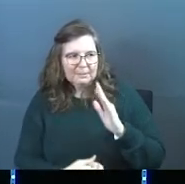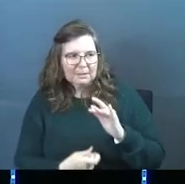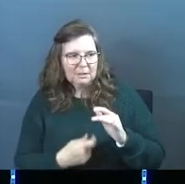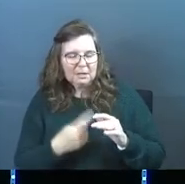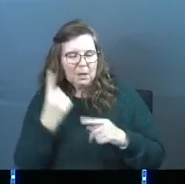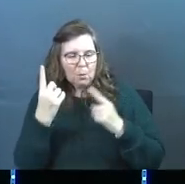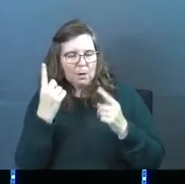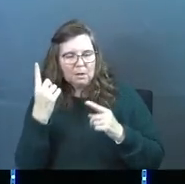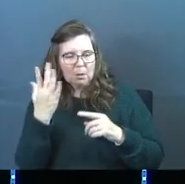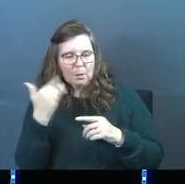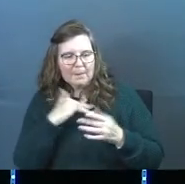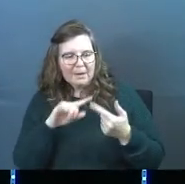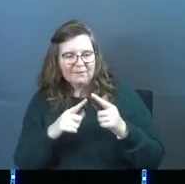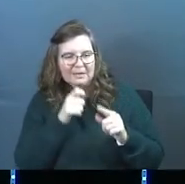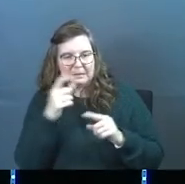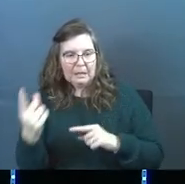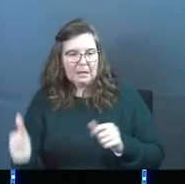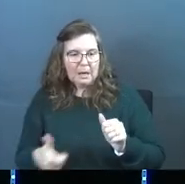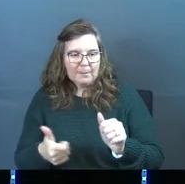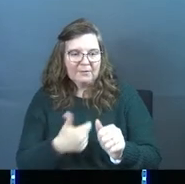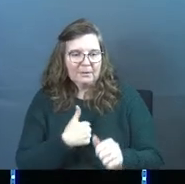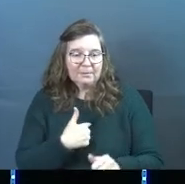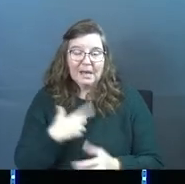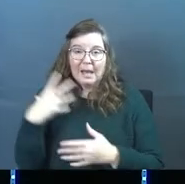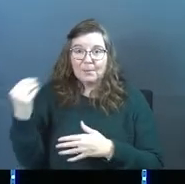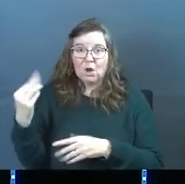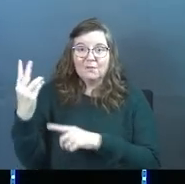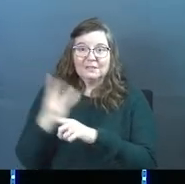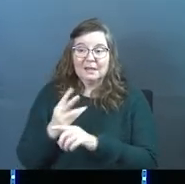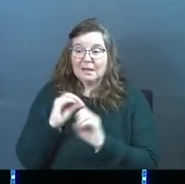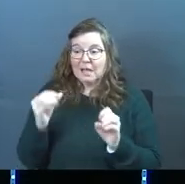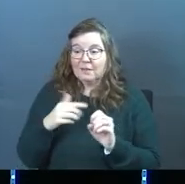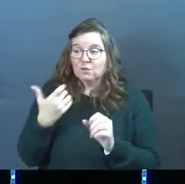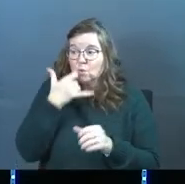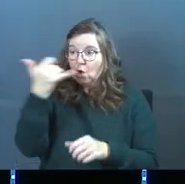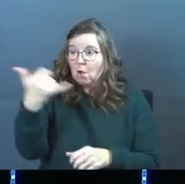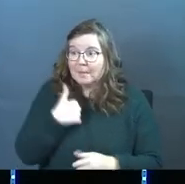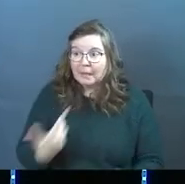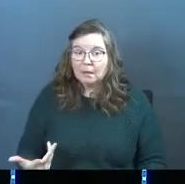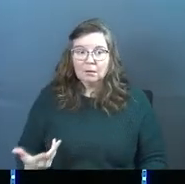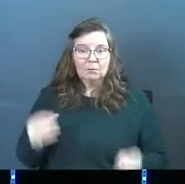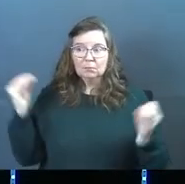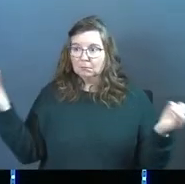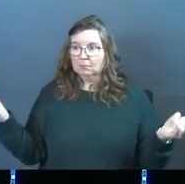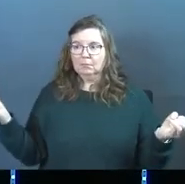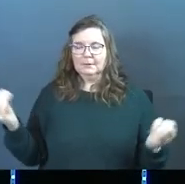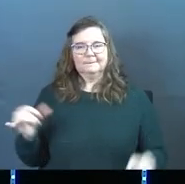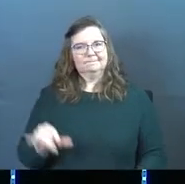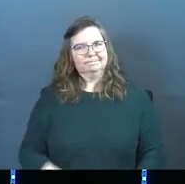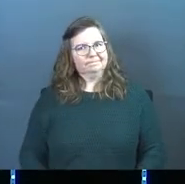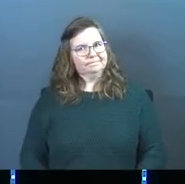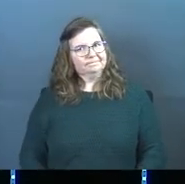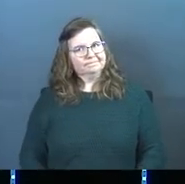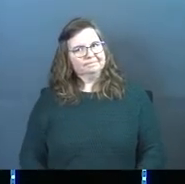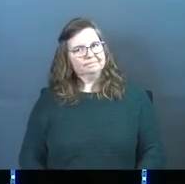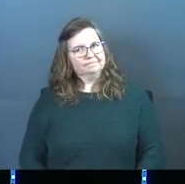and wonder why my friends didn't come after me. I've been gone for six months, and none of you called? Hmm.